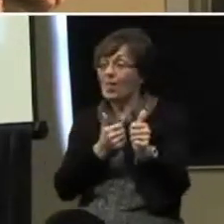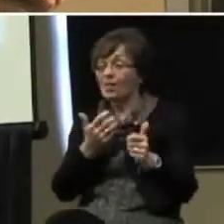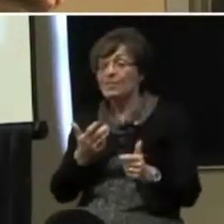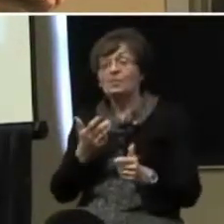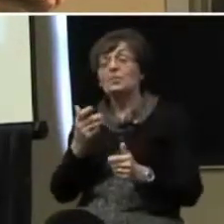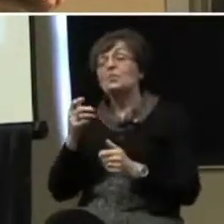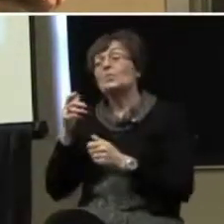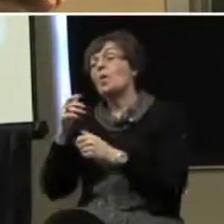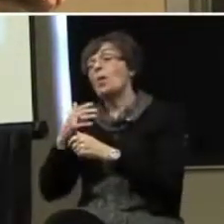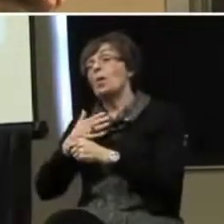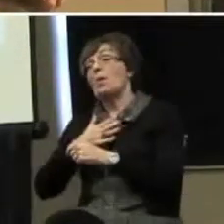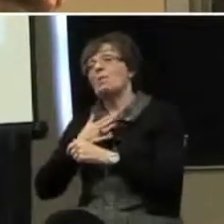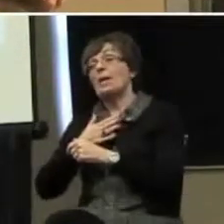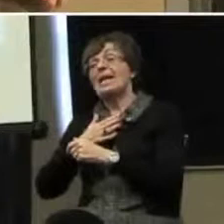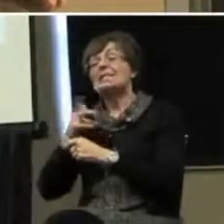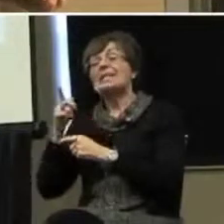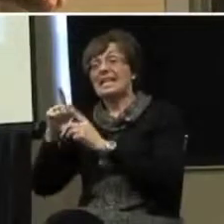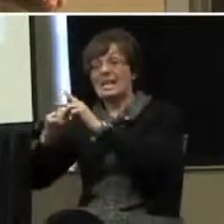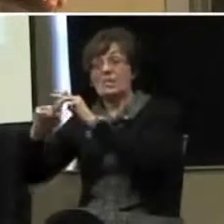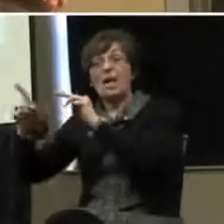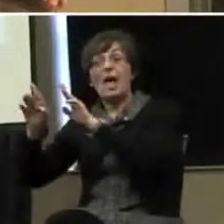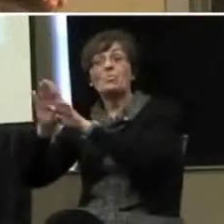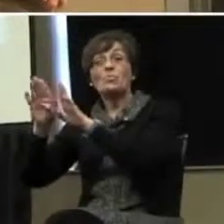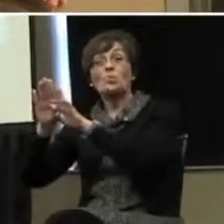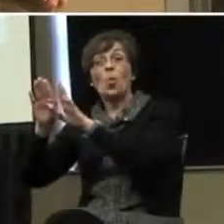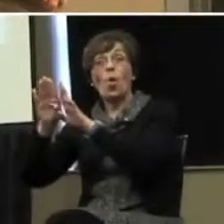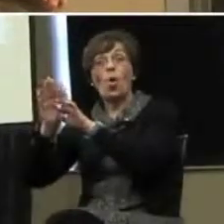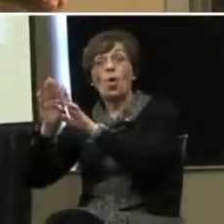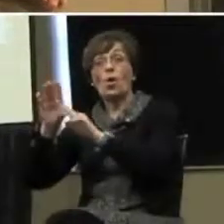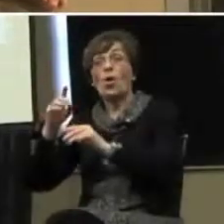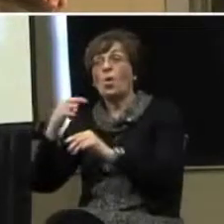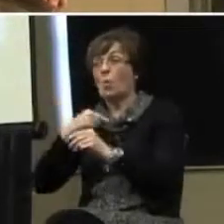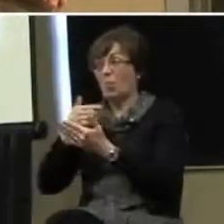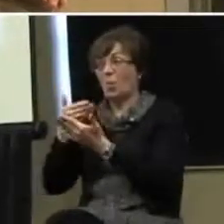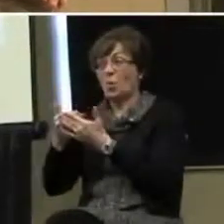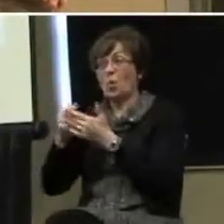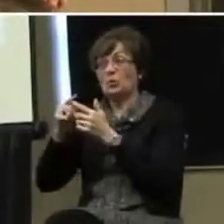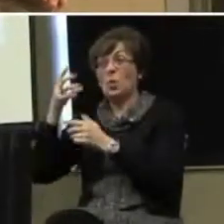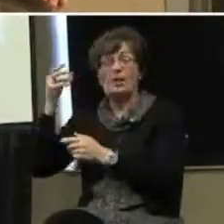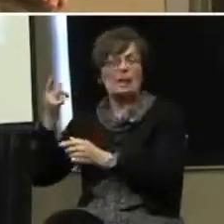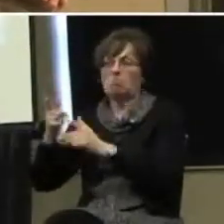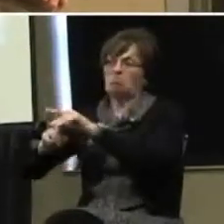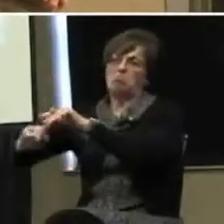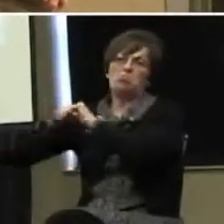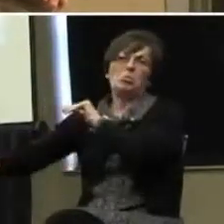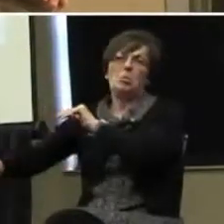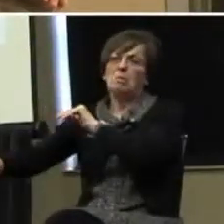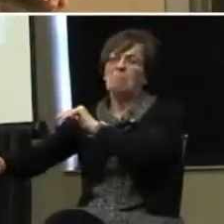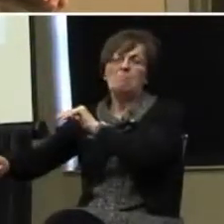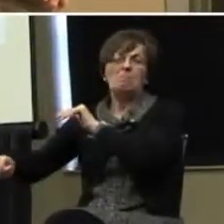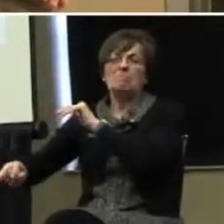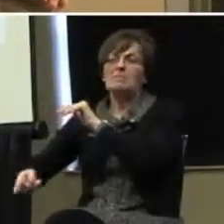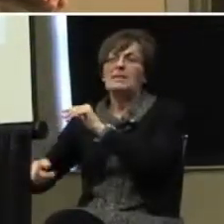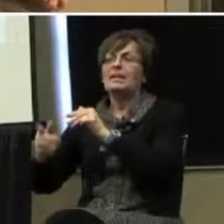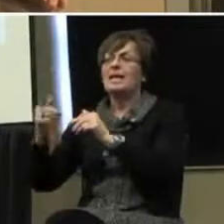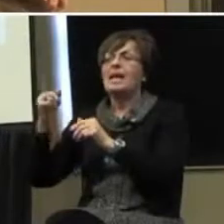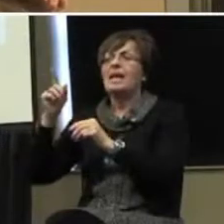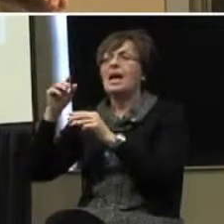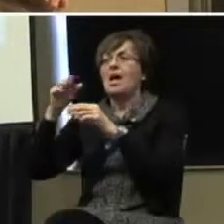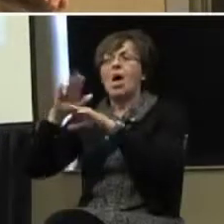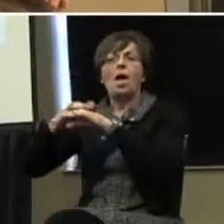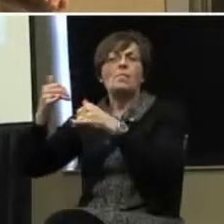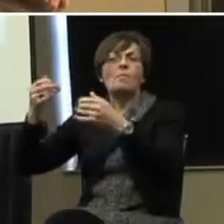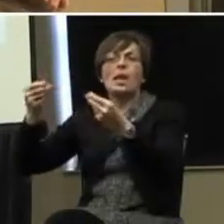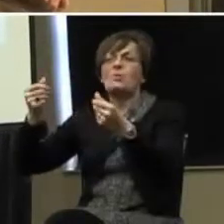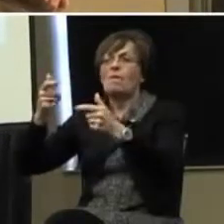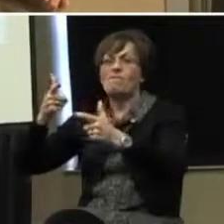them. Or in my case, he ran out the door because we were so close to the outside. He was out my door and out the door into the